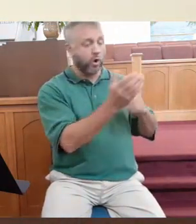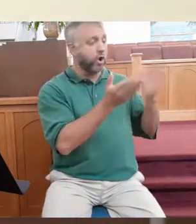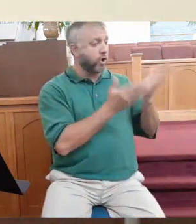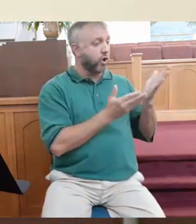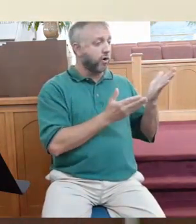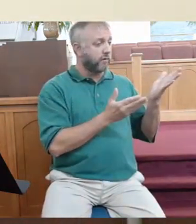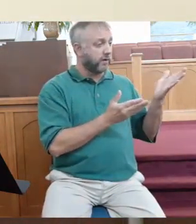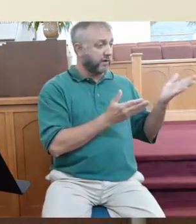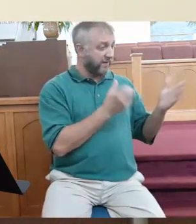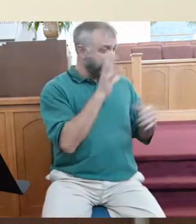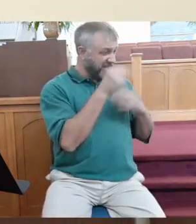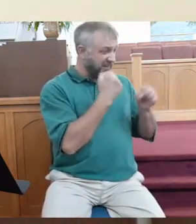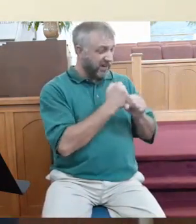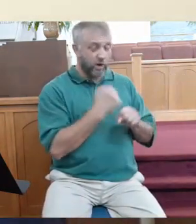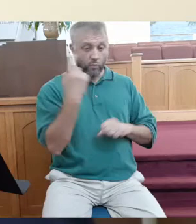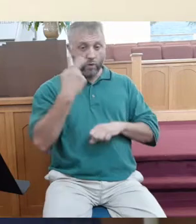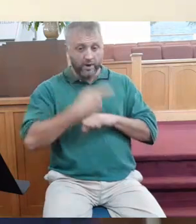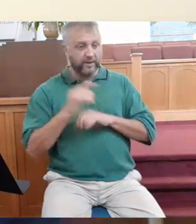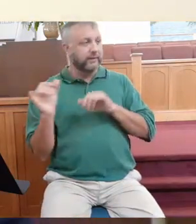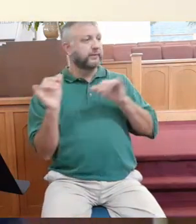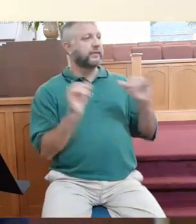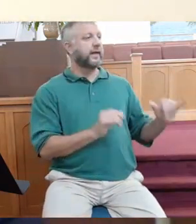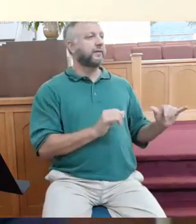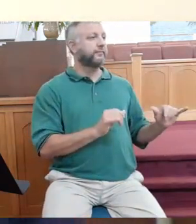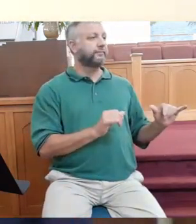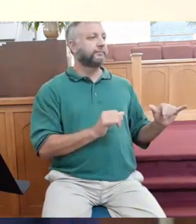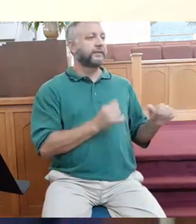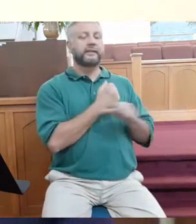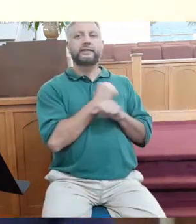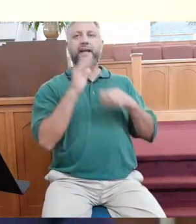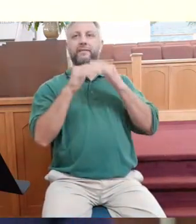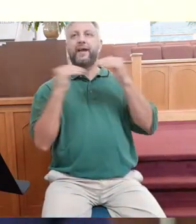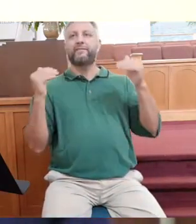Well, how do we know this? Think of it like this.